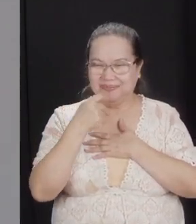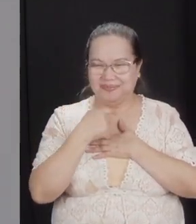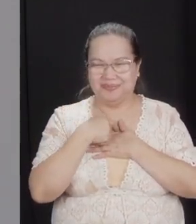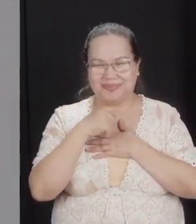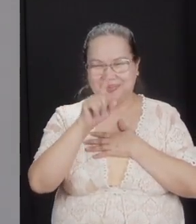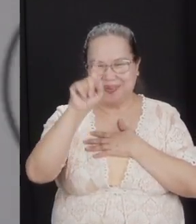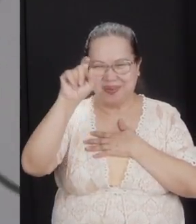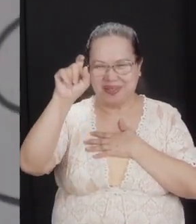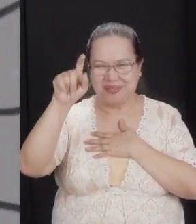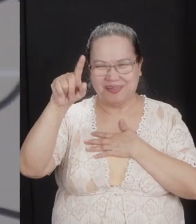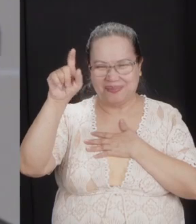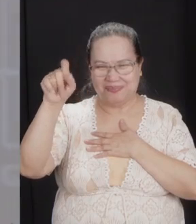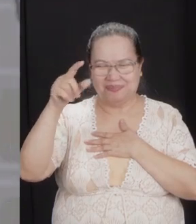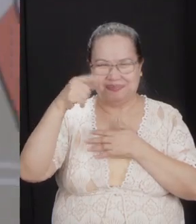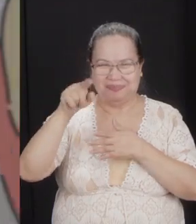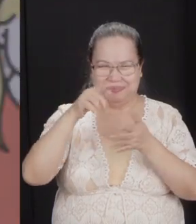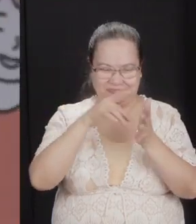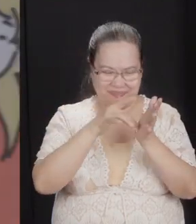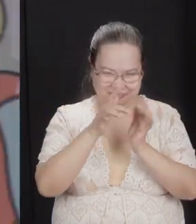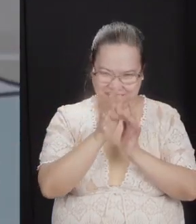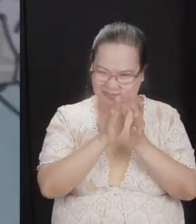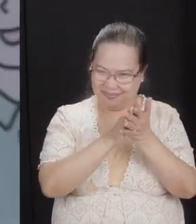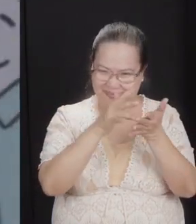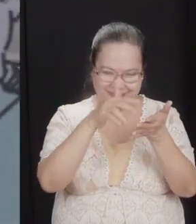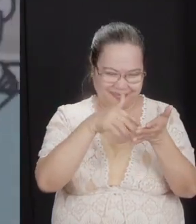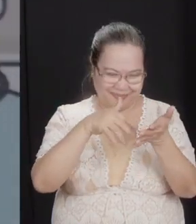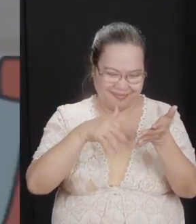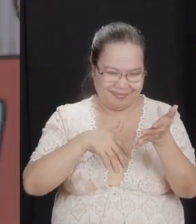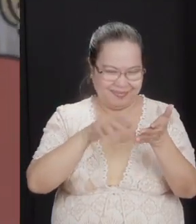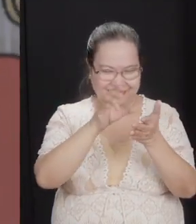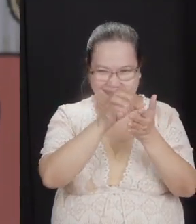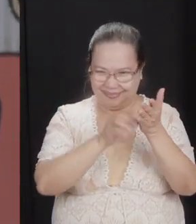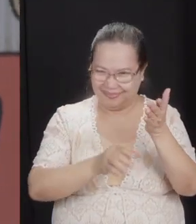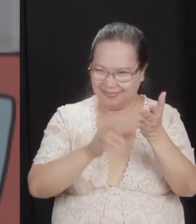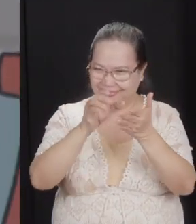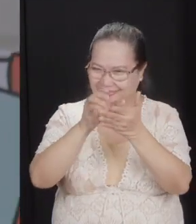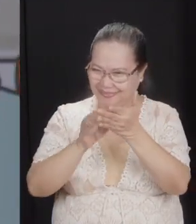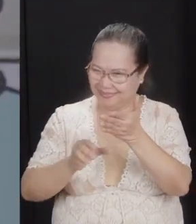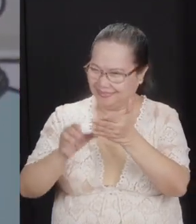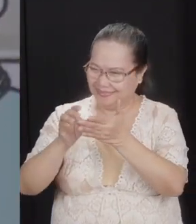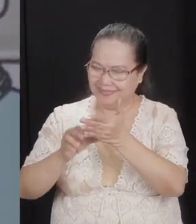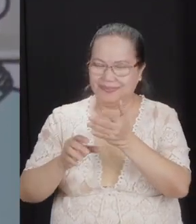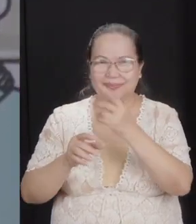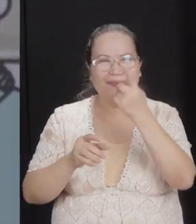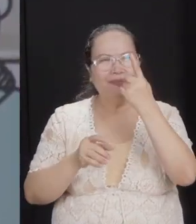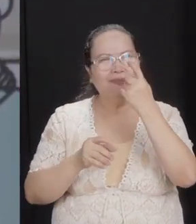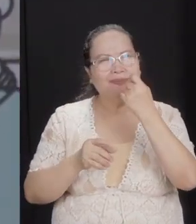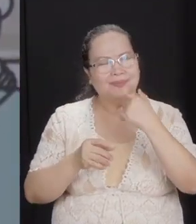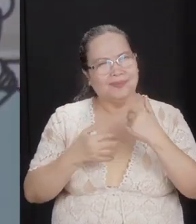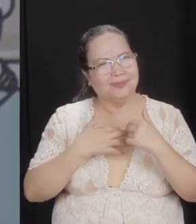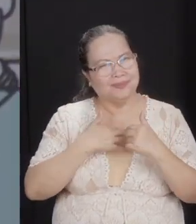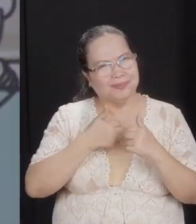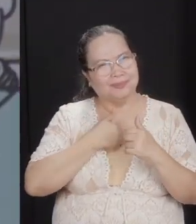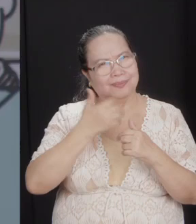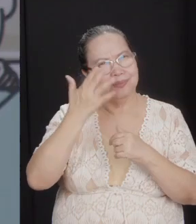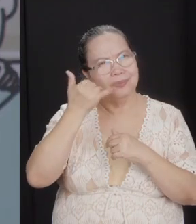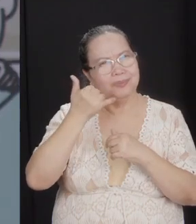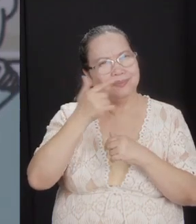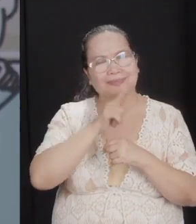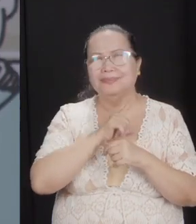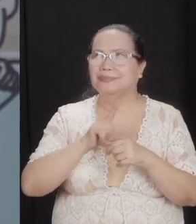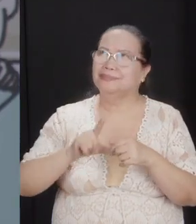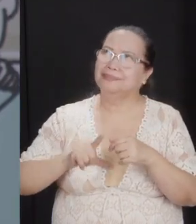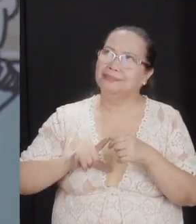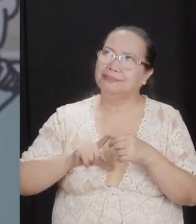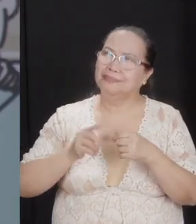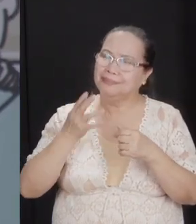we go, you know we go to the Bible, chapter by chapter, part by part. I always ask myself, why, Lord? Why